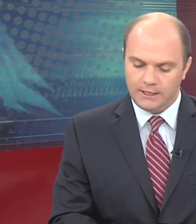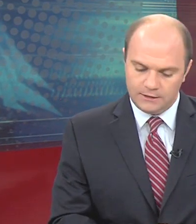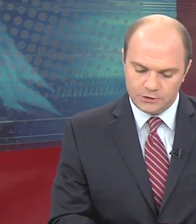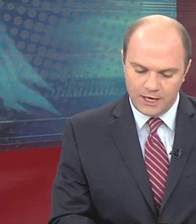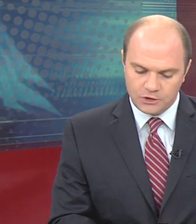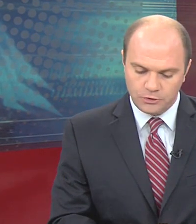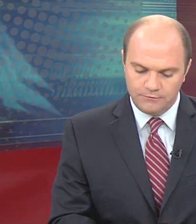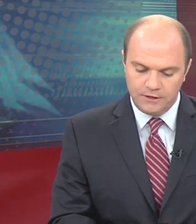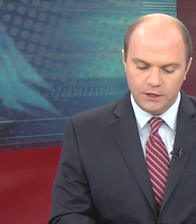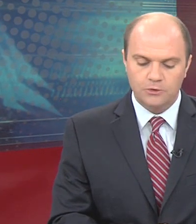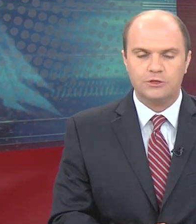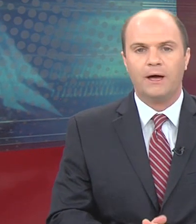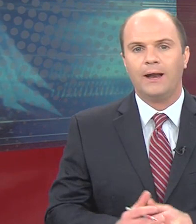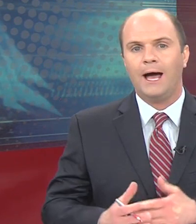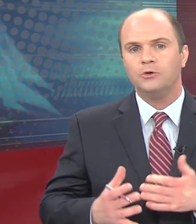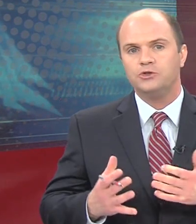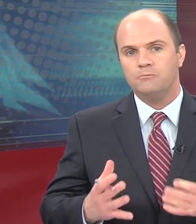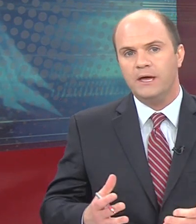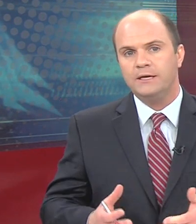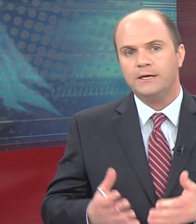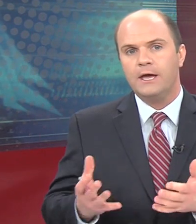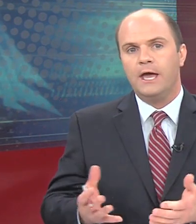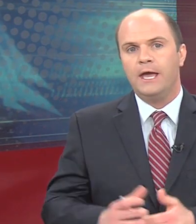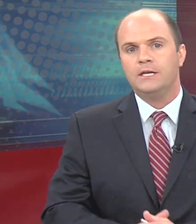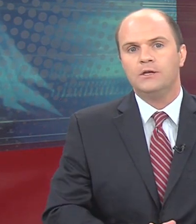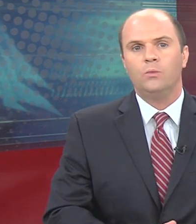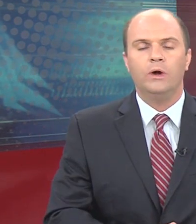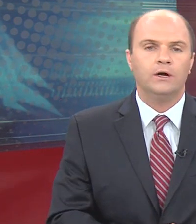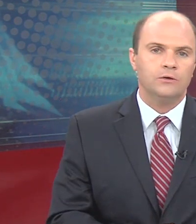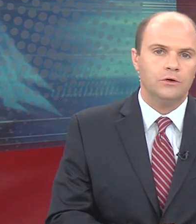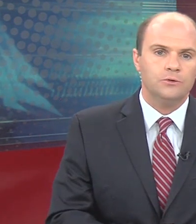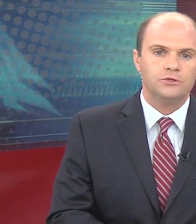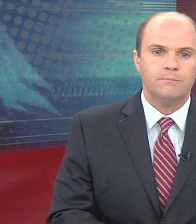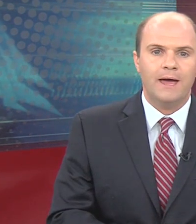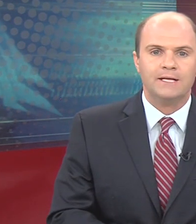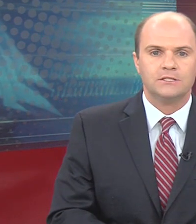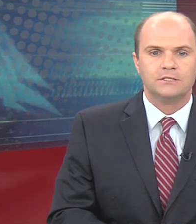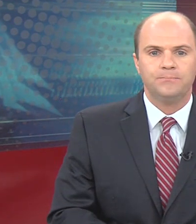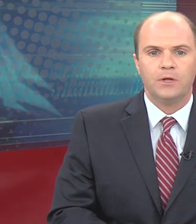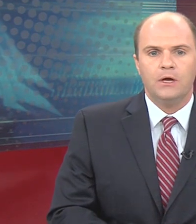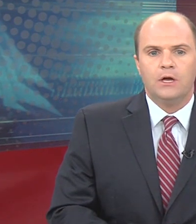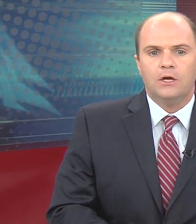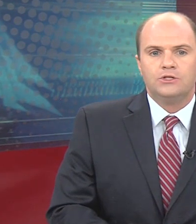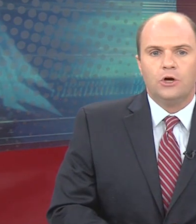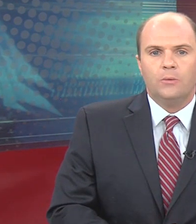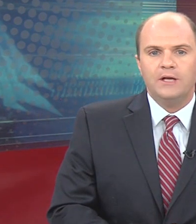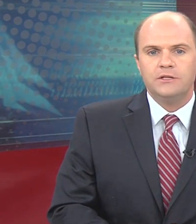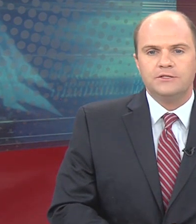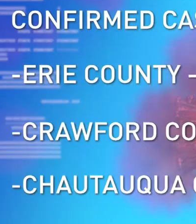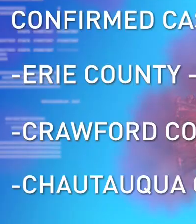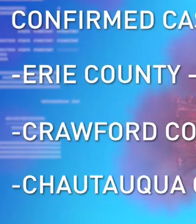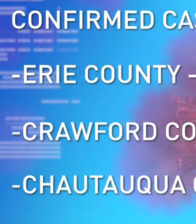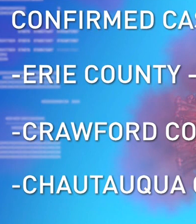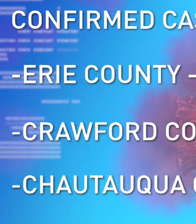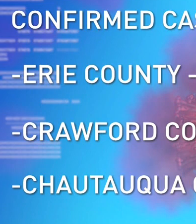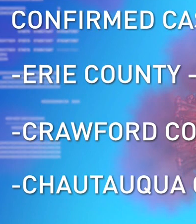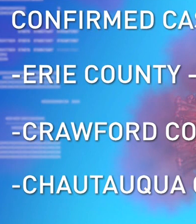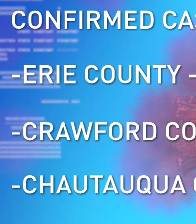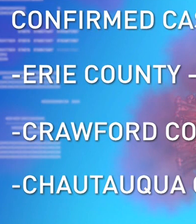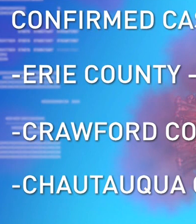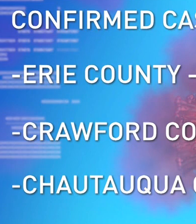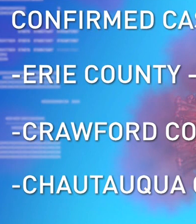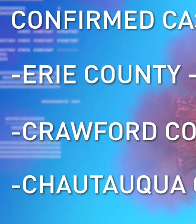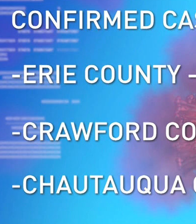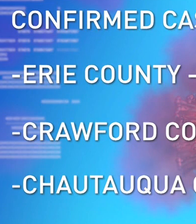website, there's actually videos about how to make and wear those masks. So as of this afternoon, here are the